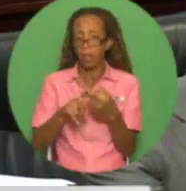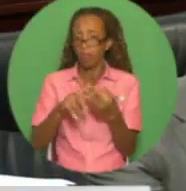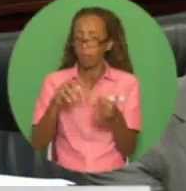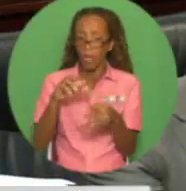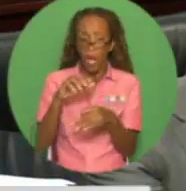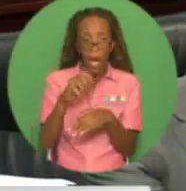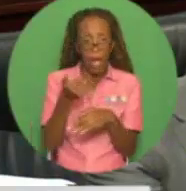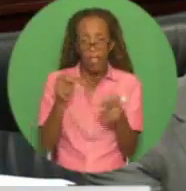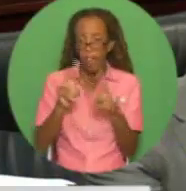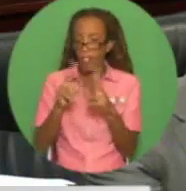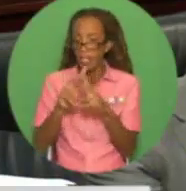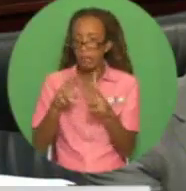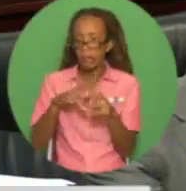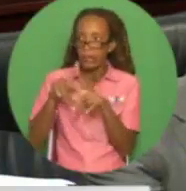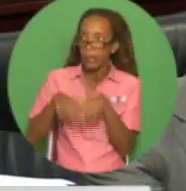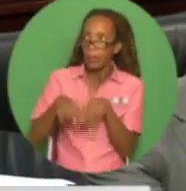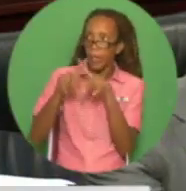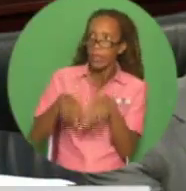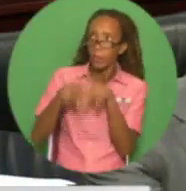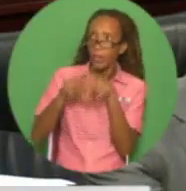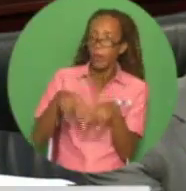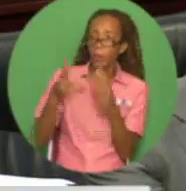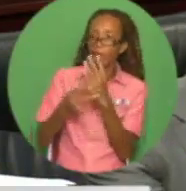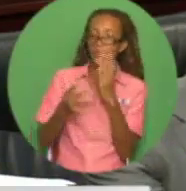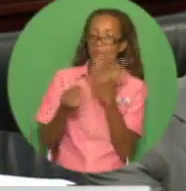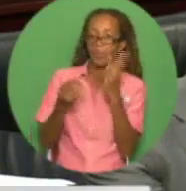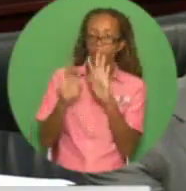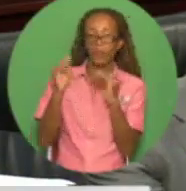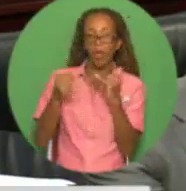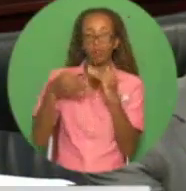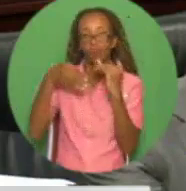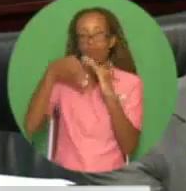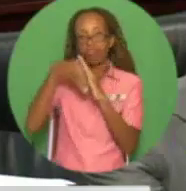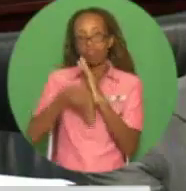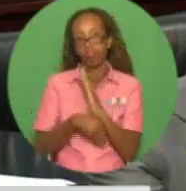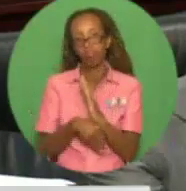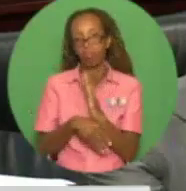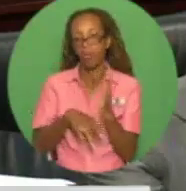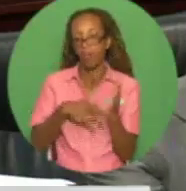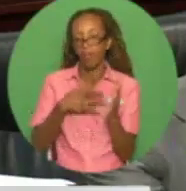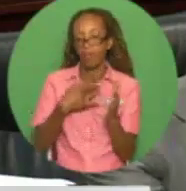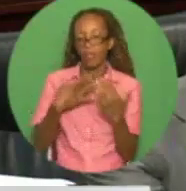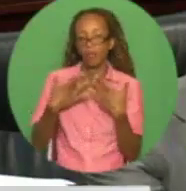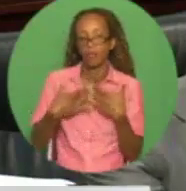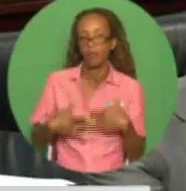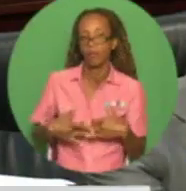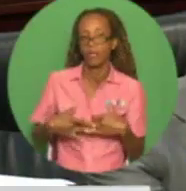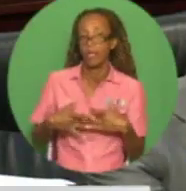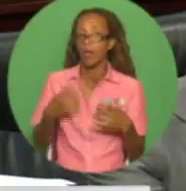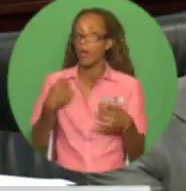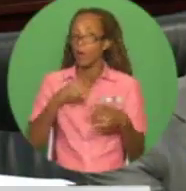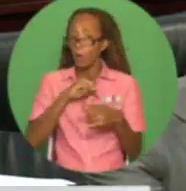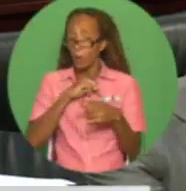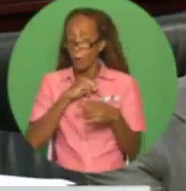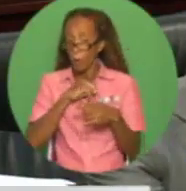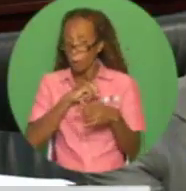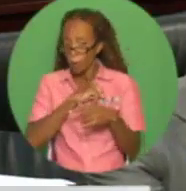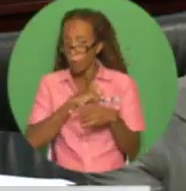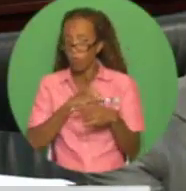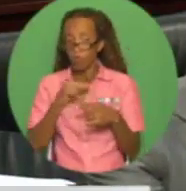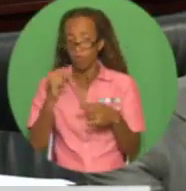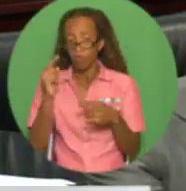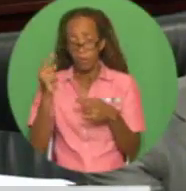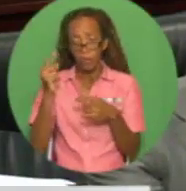surrounding environments. In order to minimize the overall negative effects of this inevitable decision to get out of